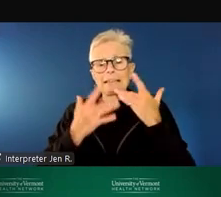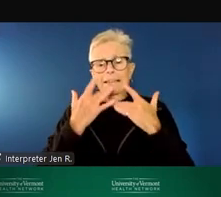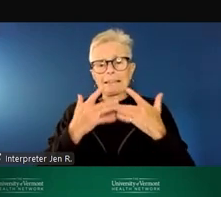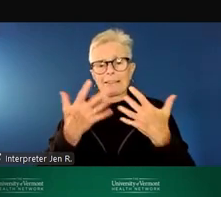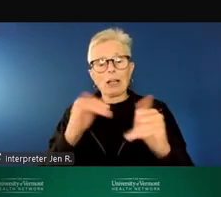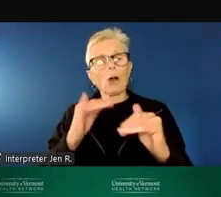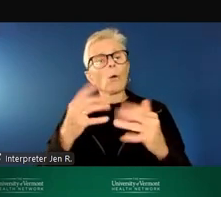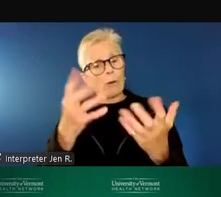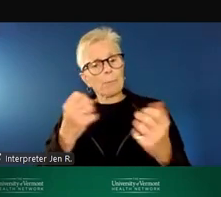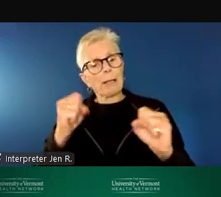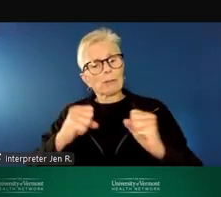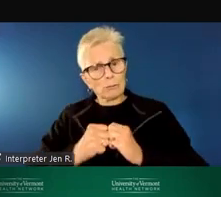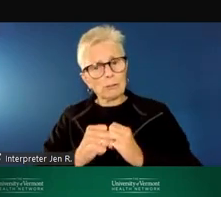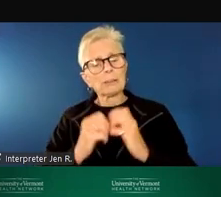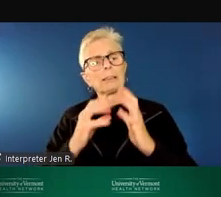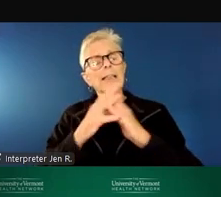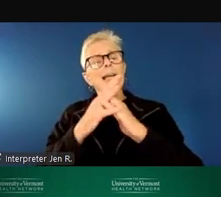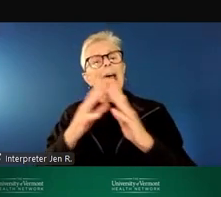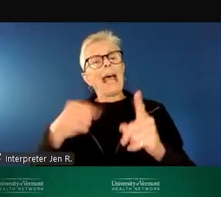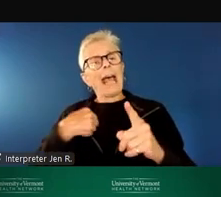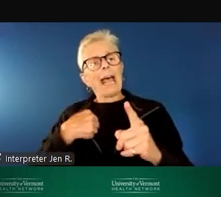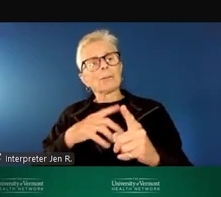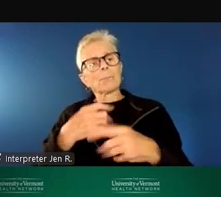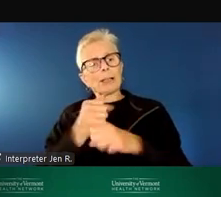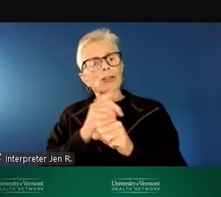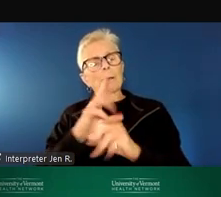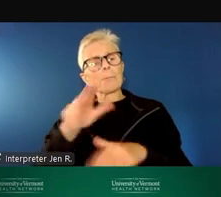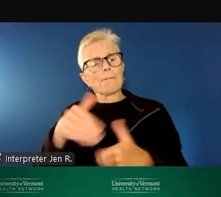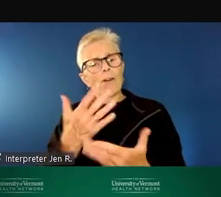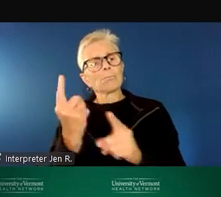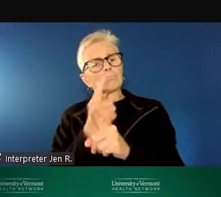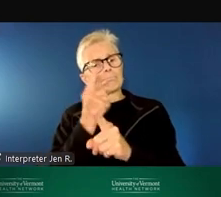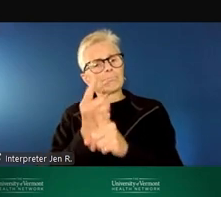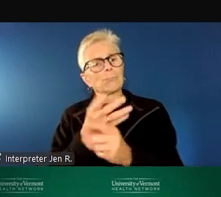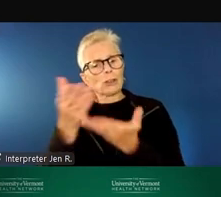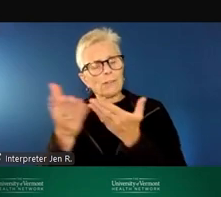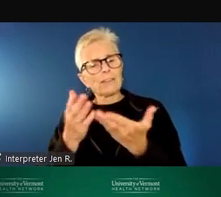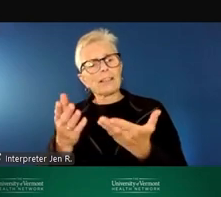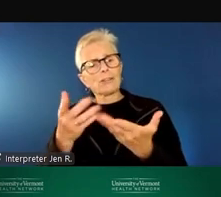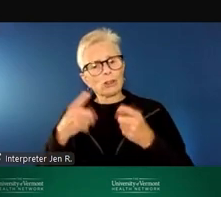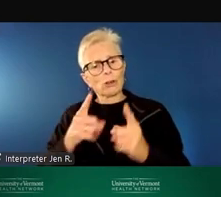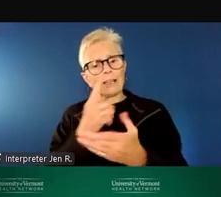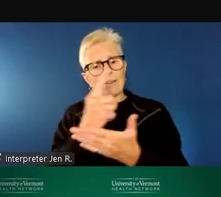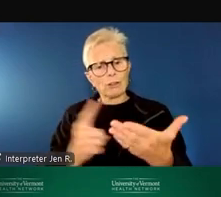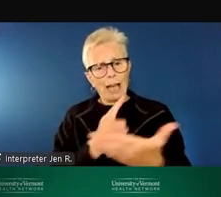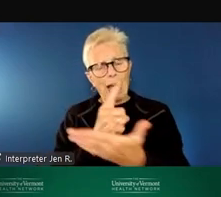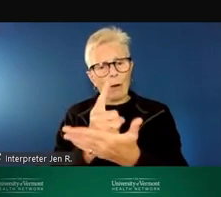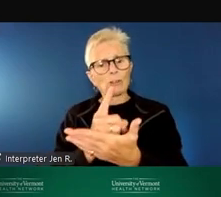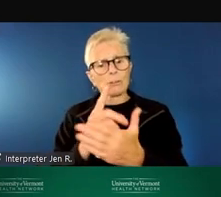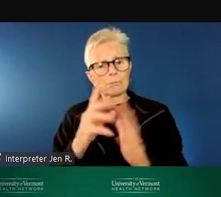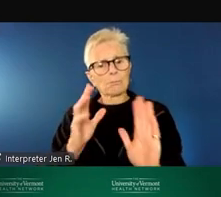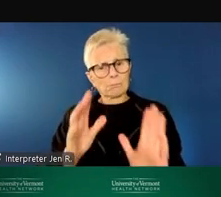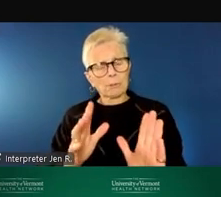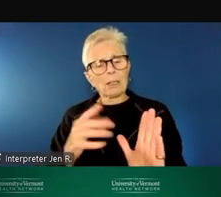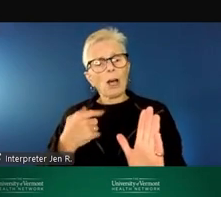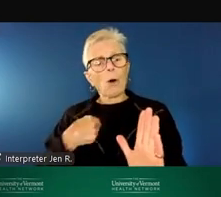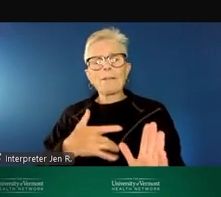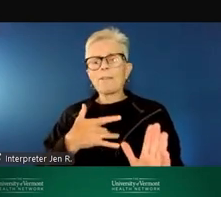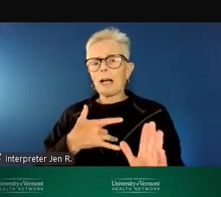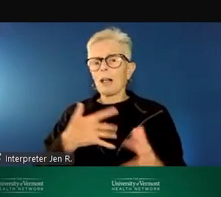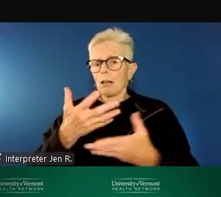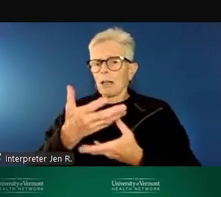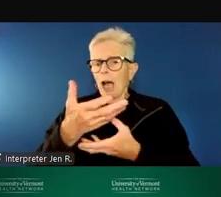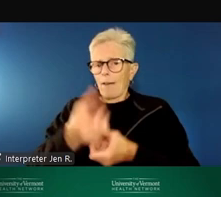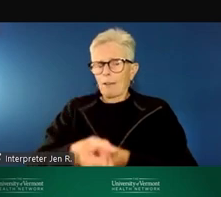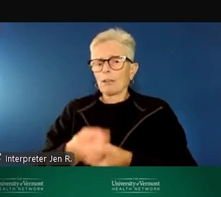this up and staff it with efficacy so that we could provide the services we could and the hours that were open. And we're confident we can do that to